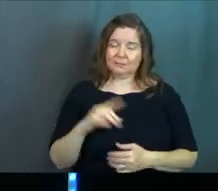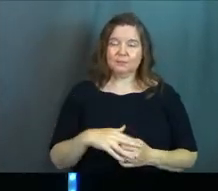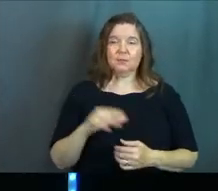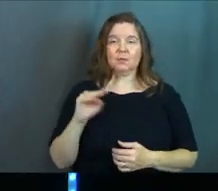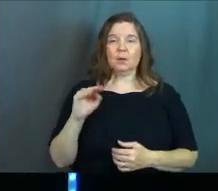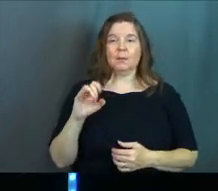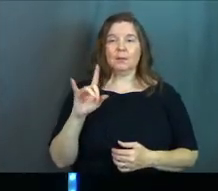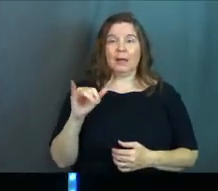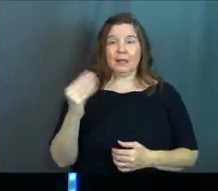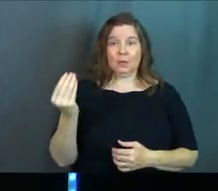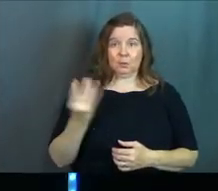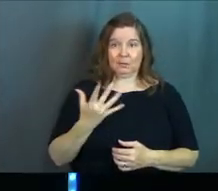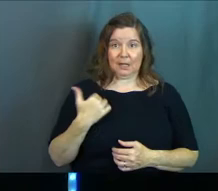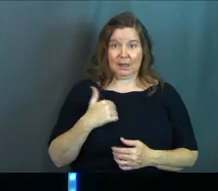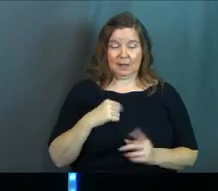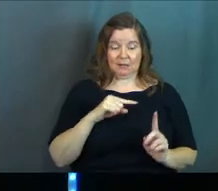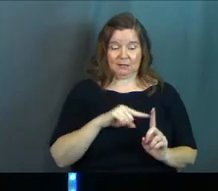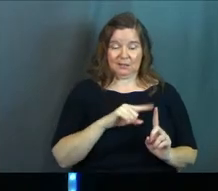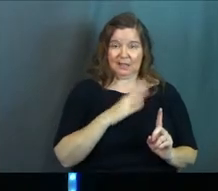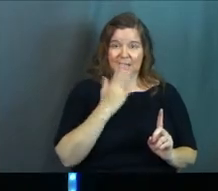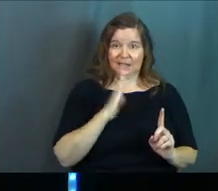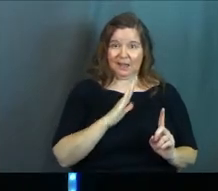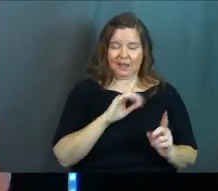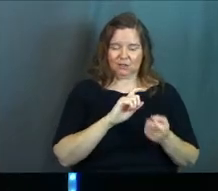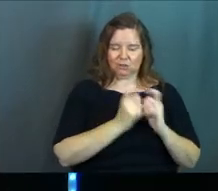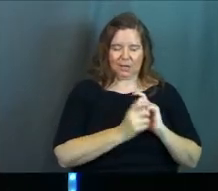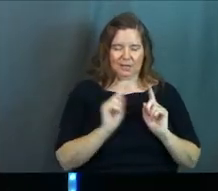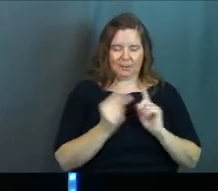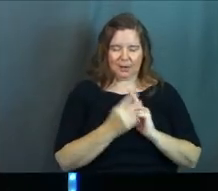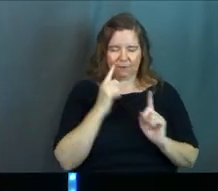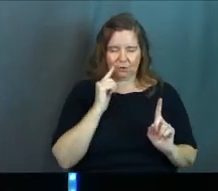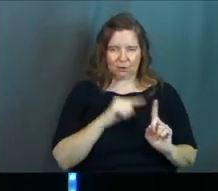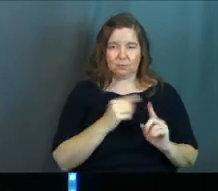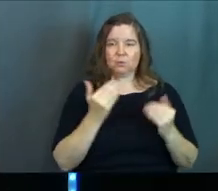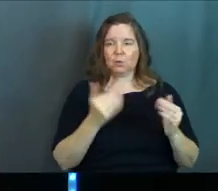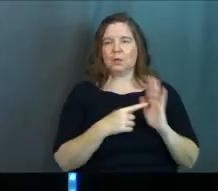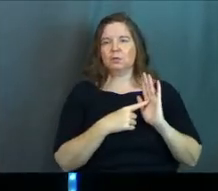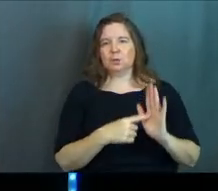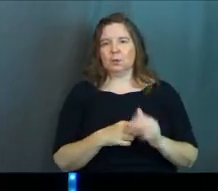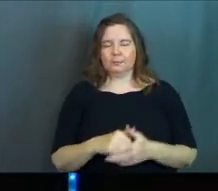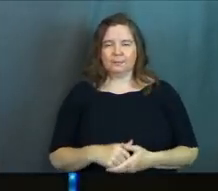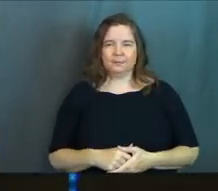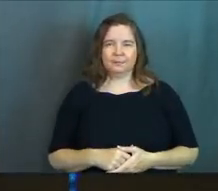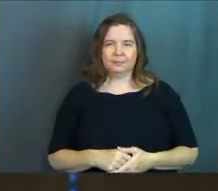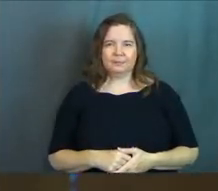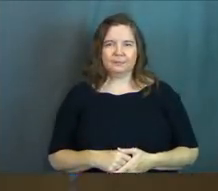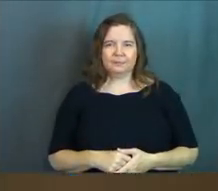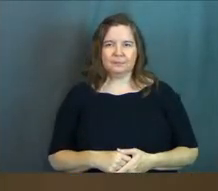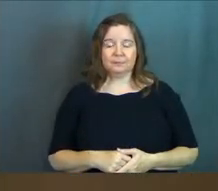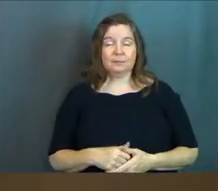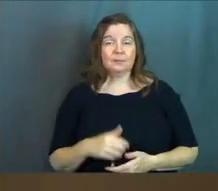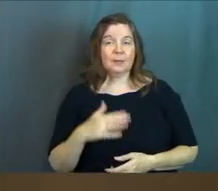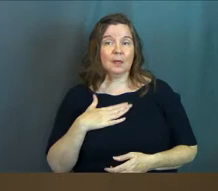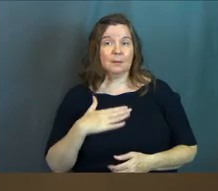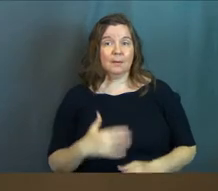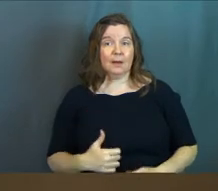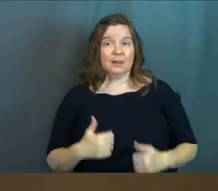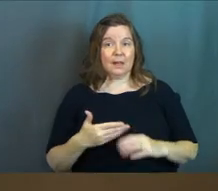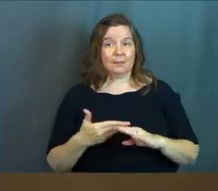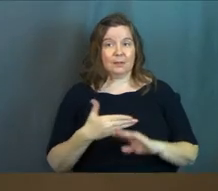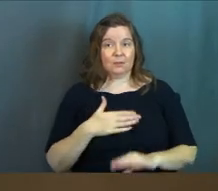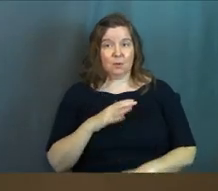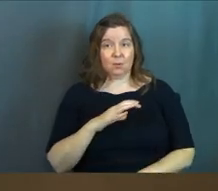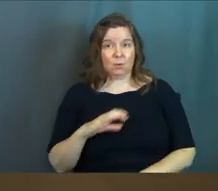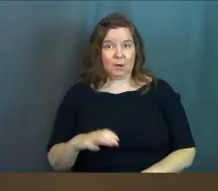So Molly's going to tell us that God rewrote that for her. So let's go ahead and roll Molly's story. My life before Christ was,